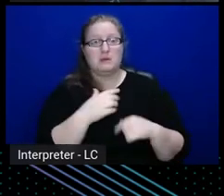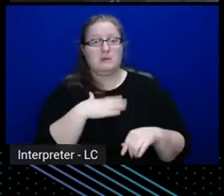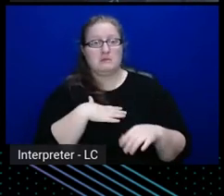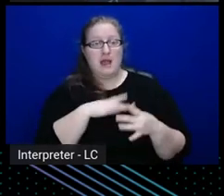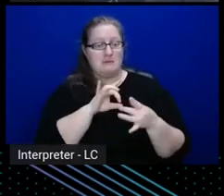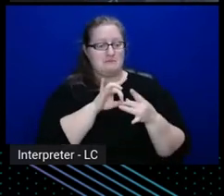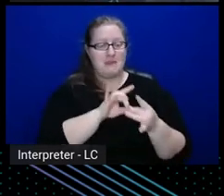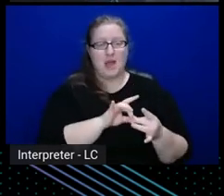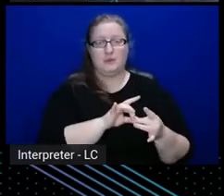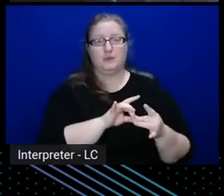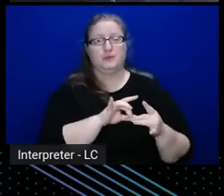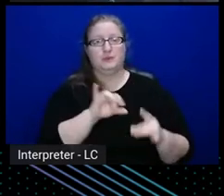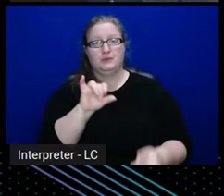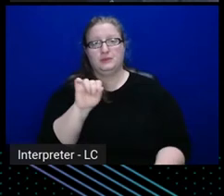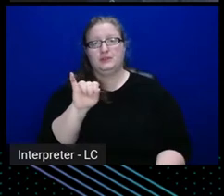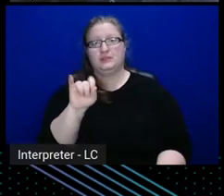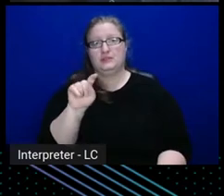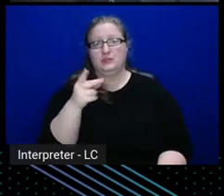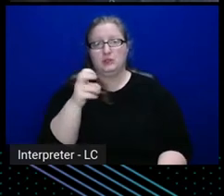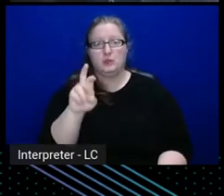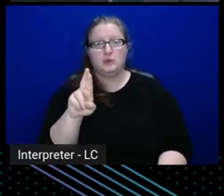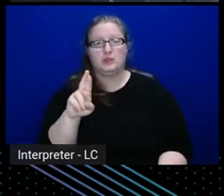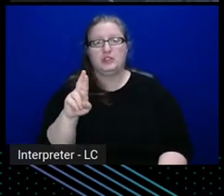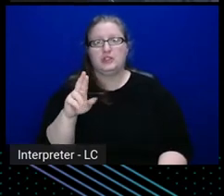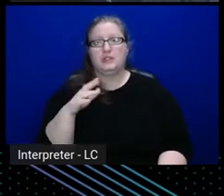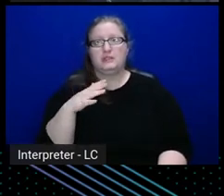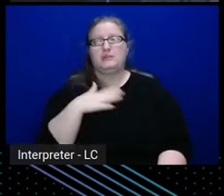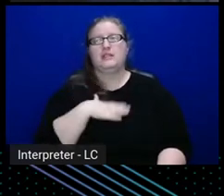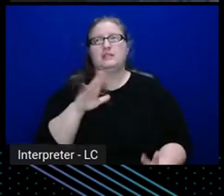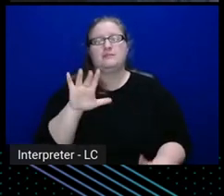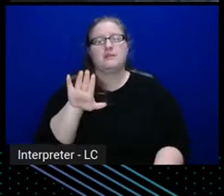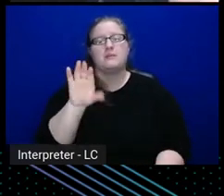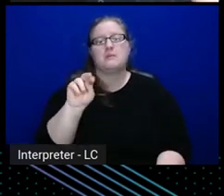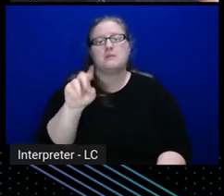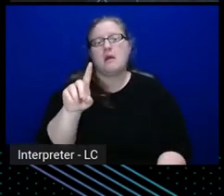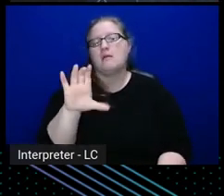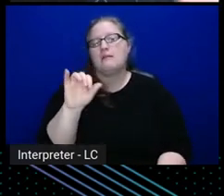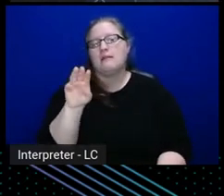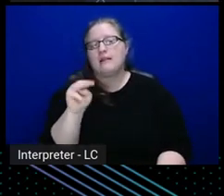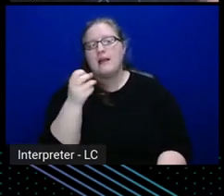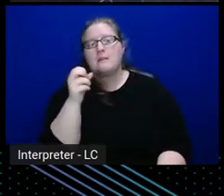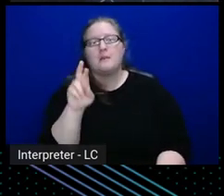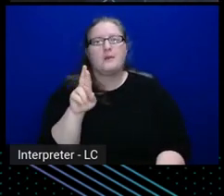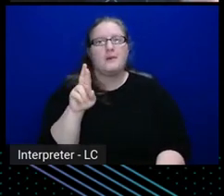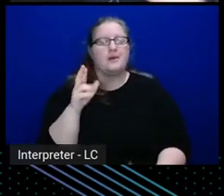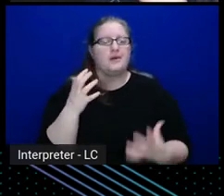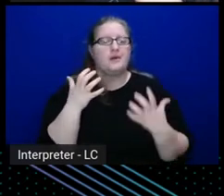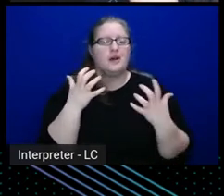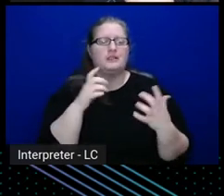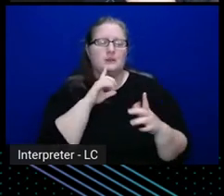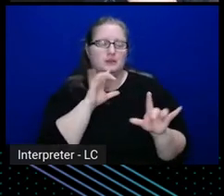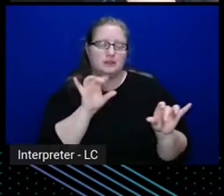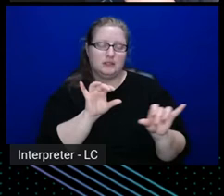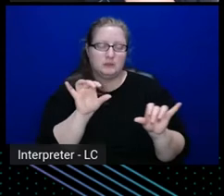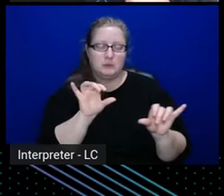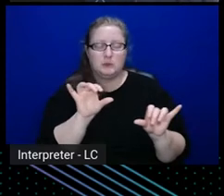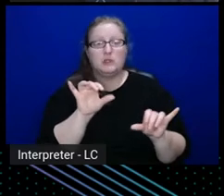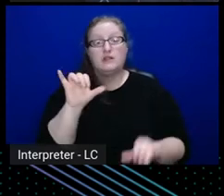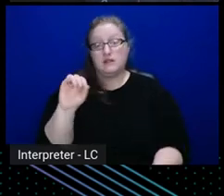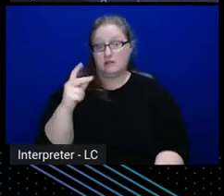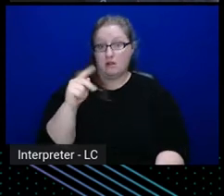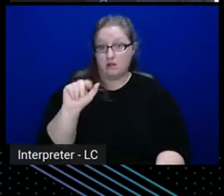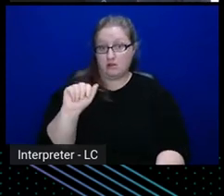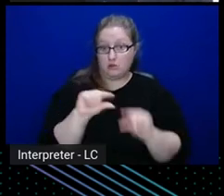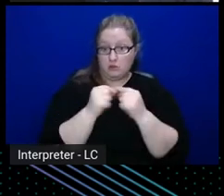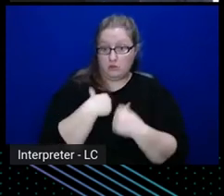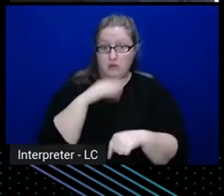my claim, my bound claims, or my bound audience, this is the same thing, or similar thing, right, and this is the Okta group that I want to use,